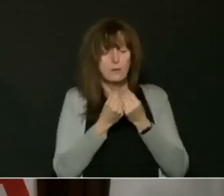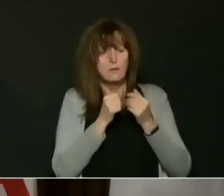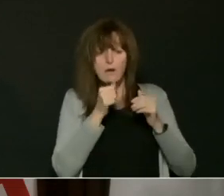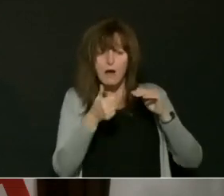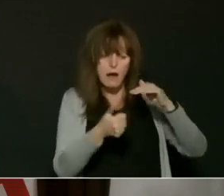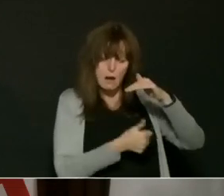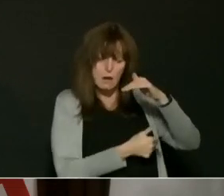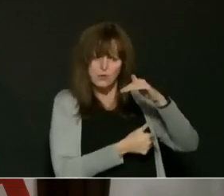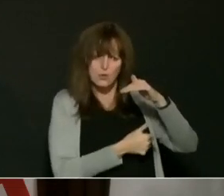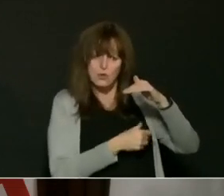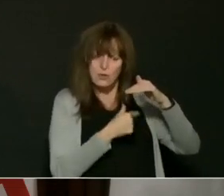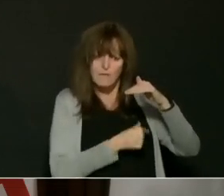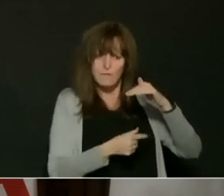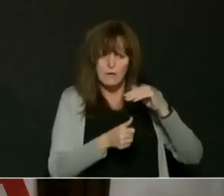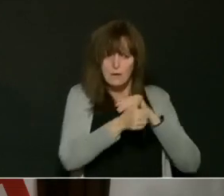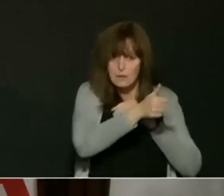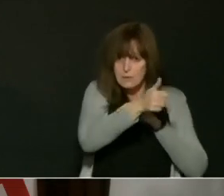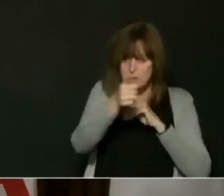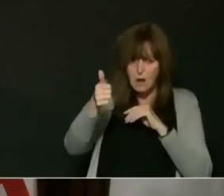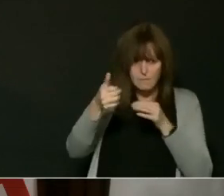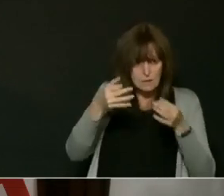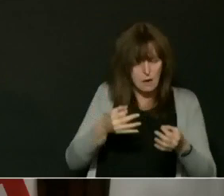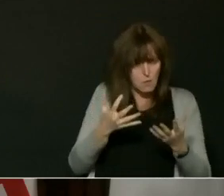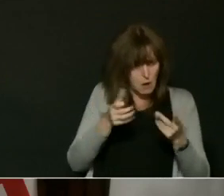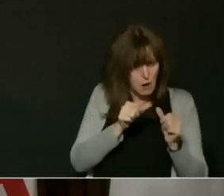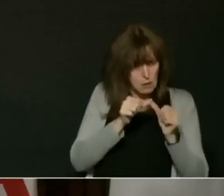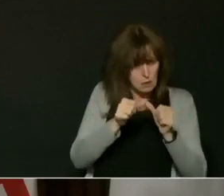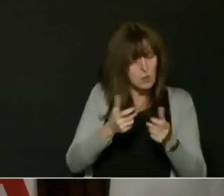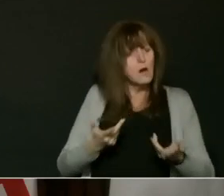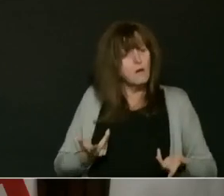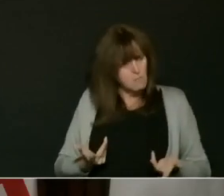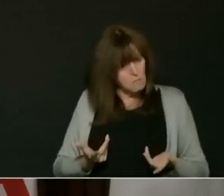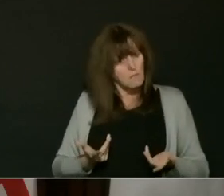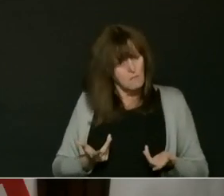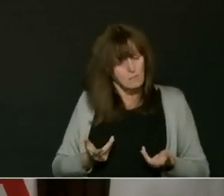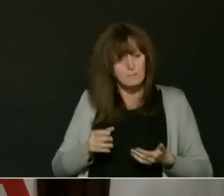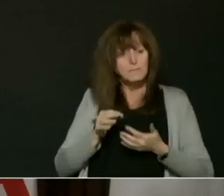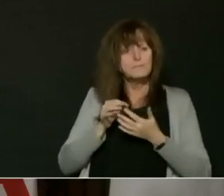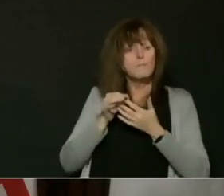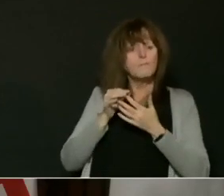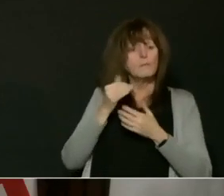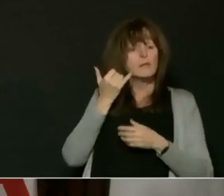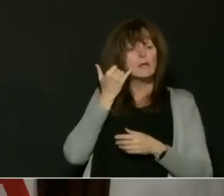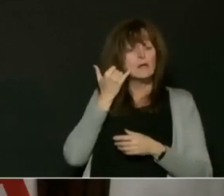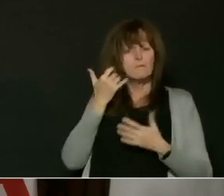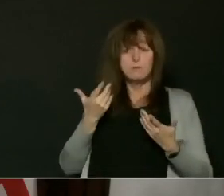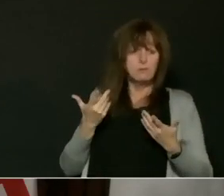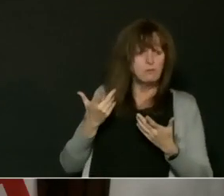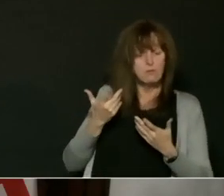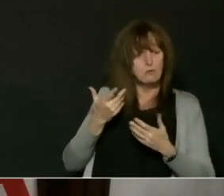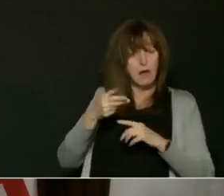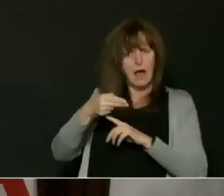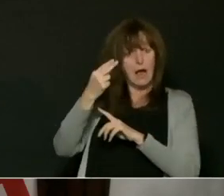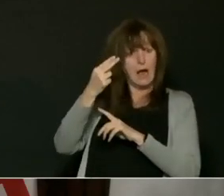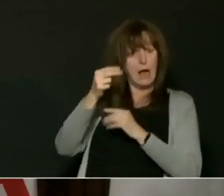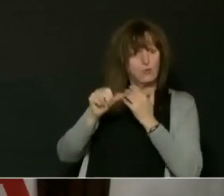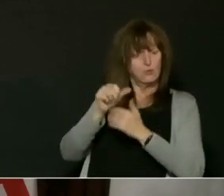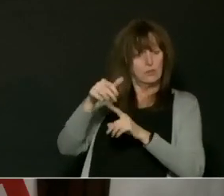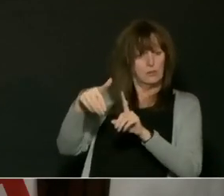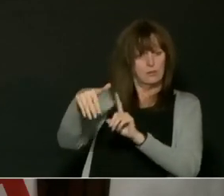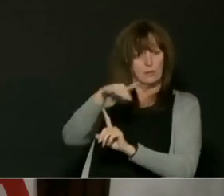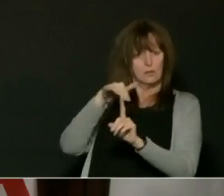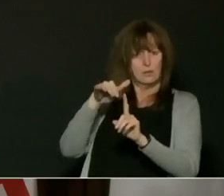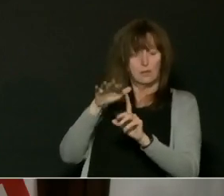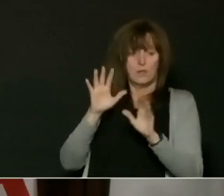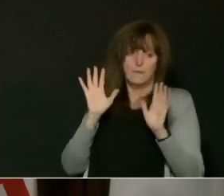strategy continue, especially if they have a high risk setting. And I'll just also be particular that the that